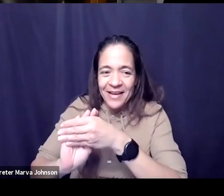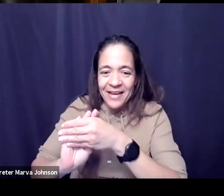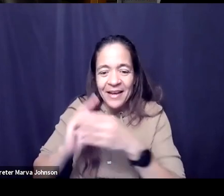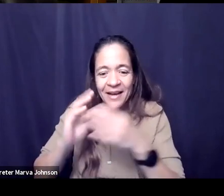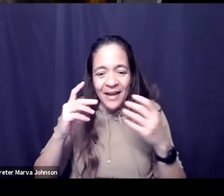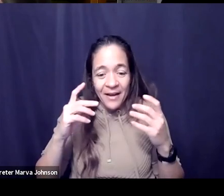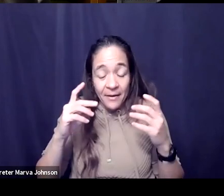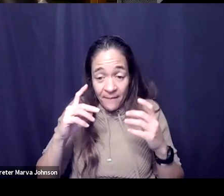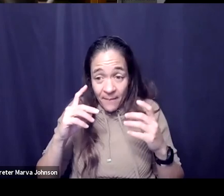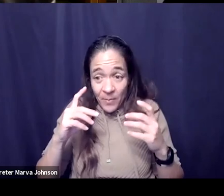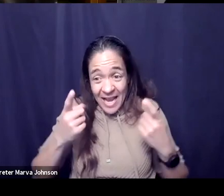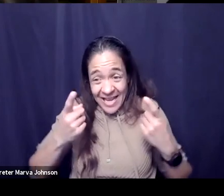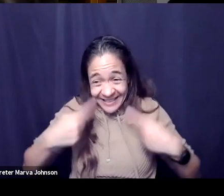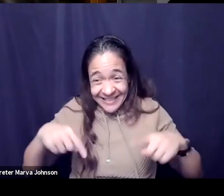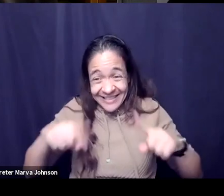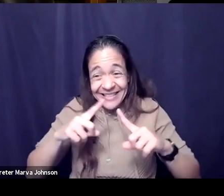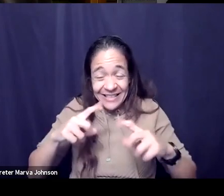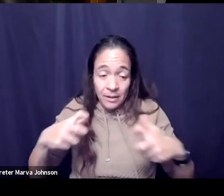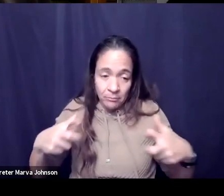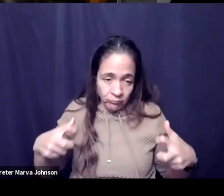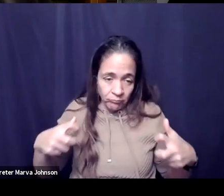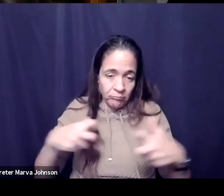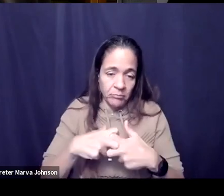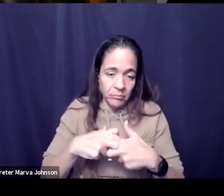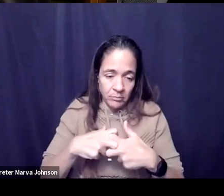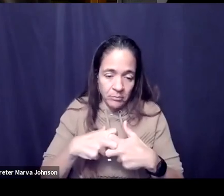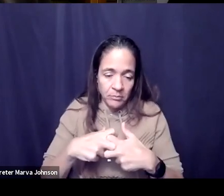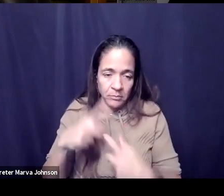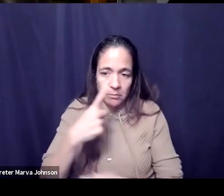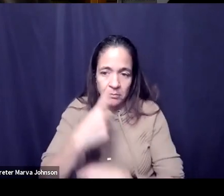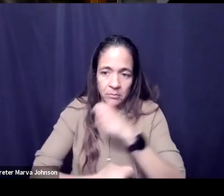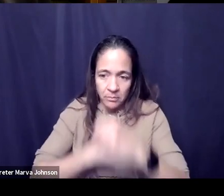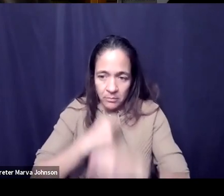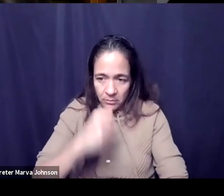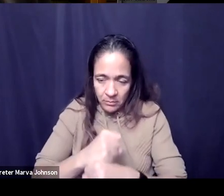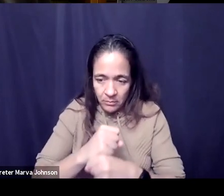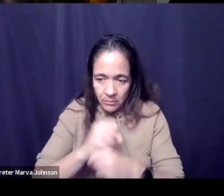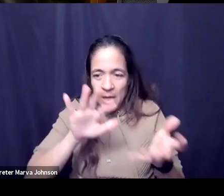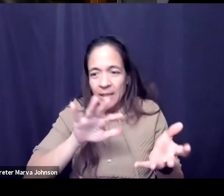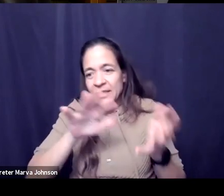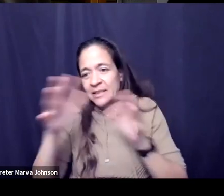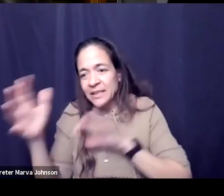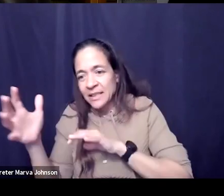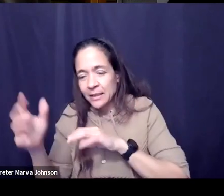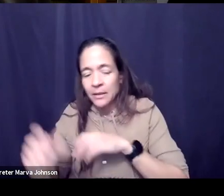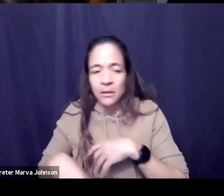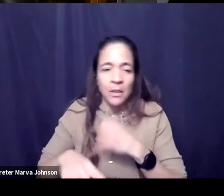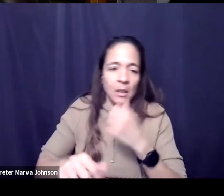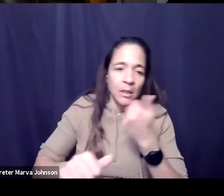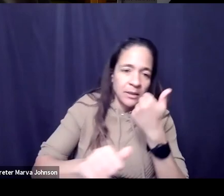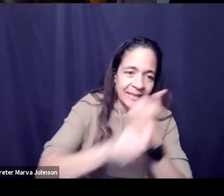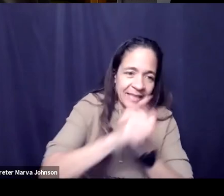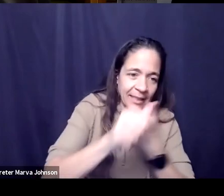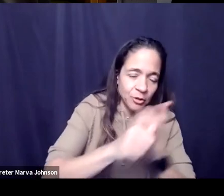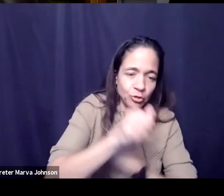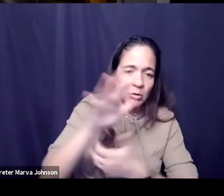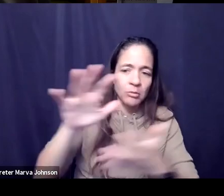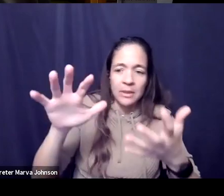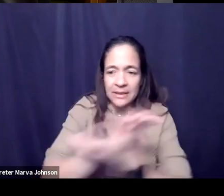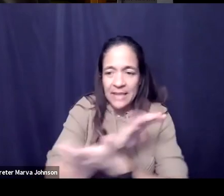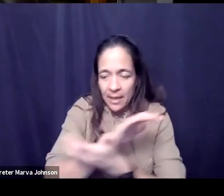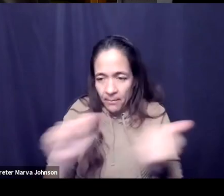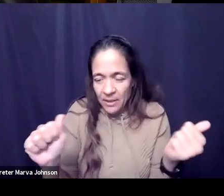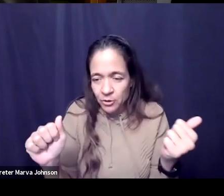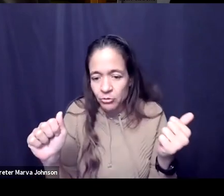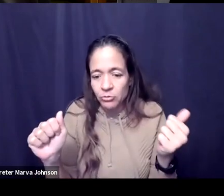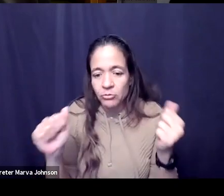extraordinarily difficult year a lot of turbulence a lot of danger a lot of damage do you leave the world